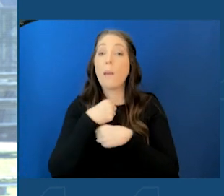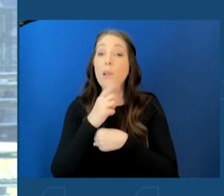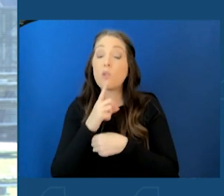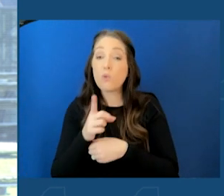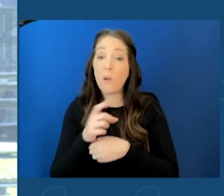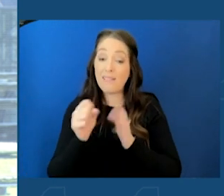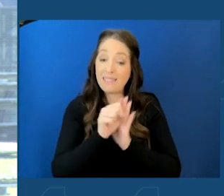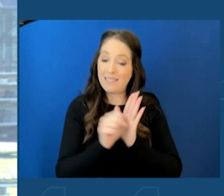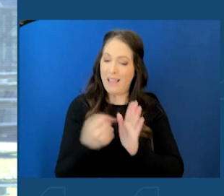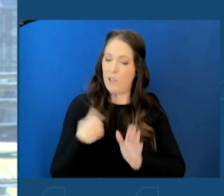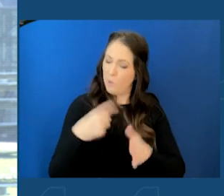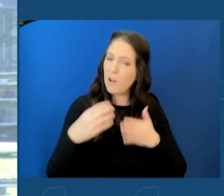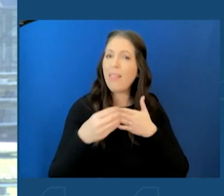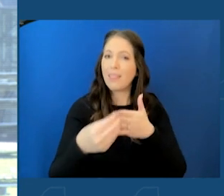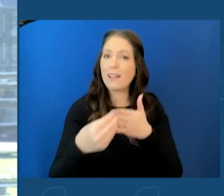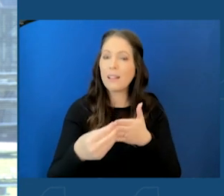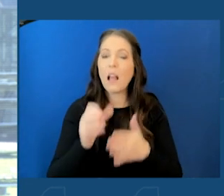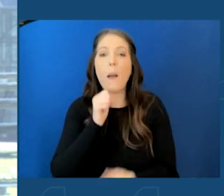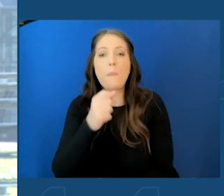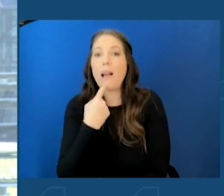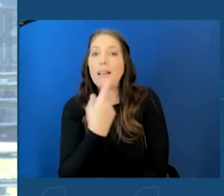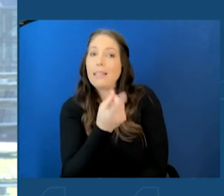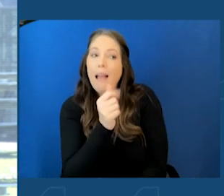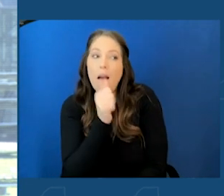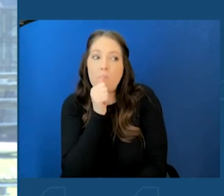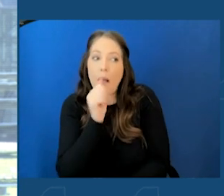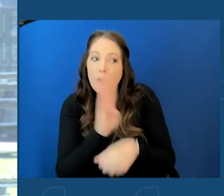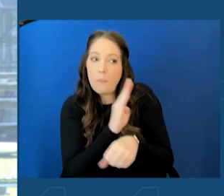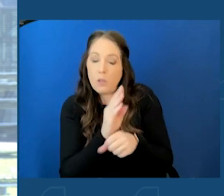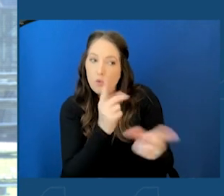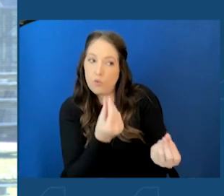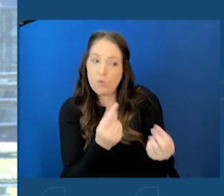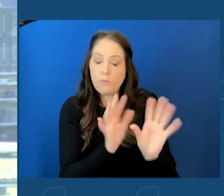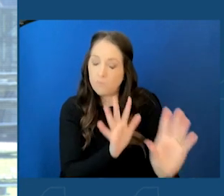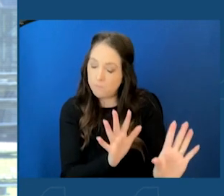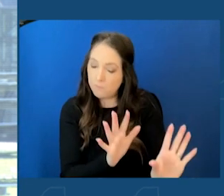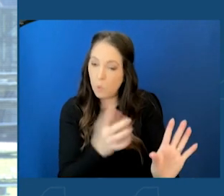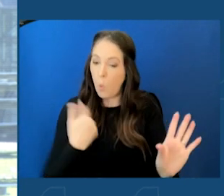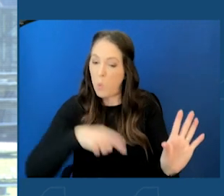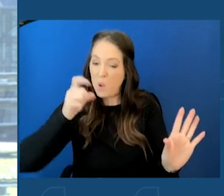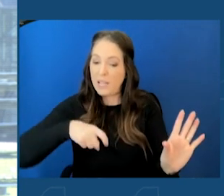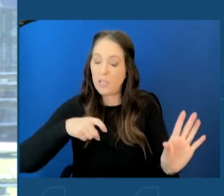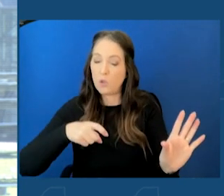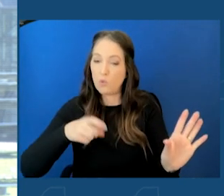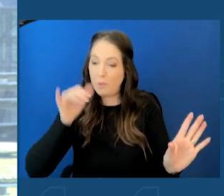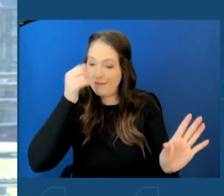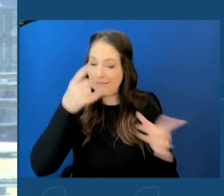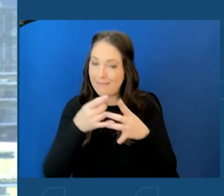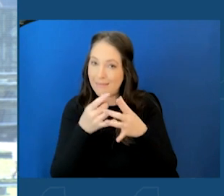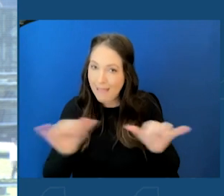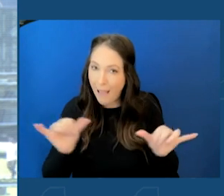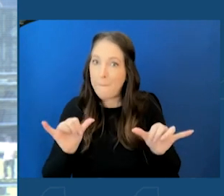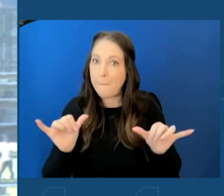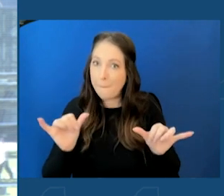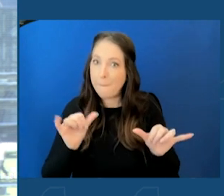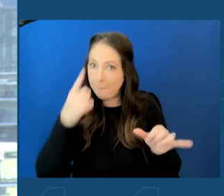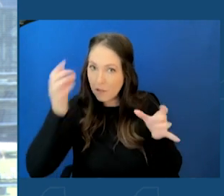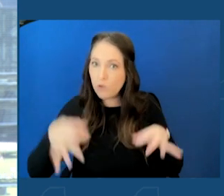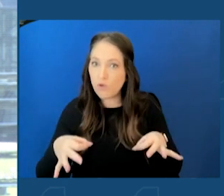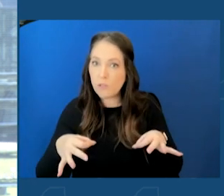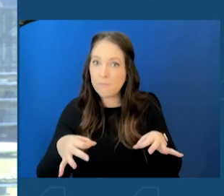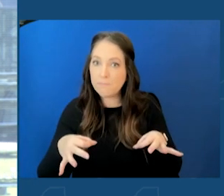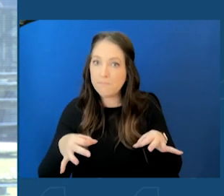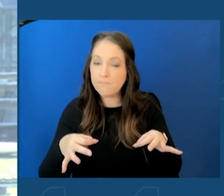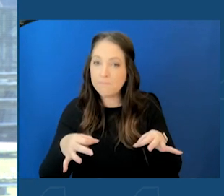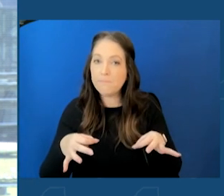well. I'm not going to tell the private sector what to do if we're not prepared to make those same decisions internally. We are going to transition to 100%